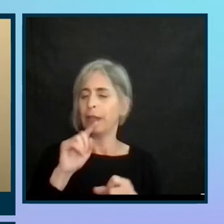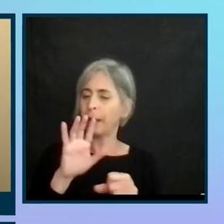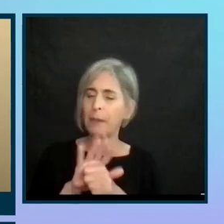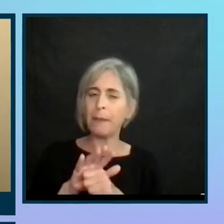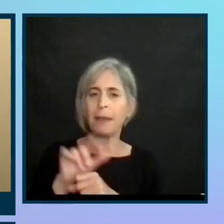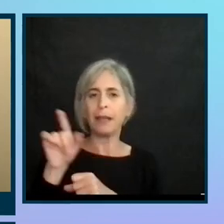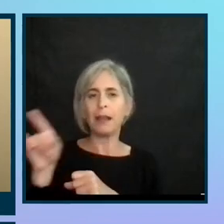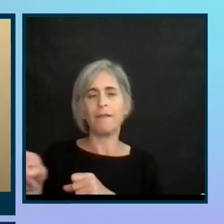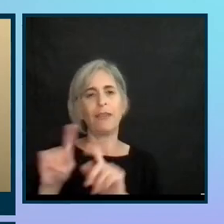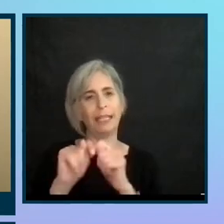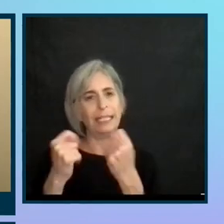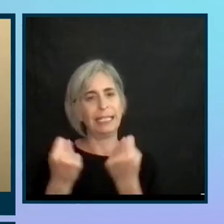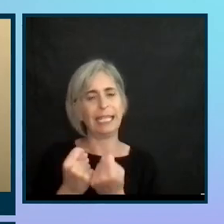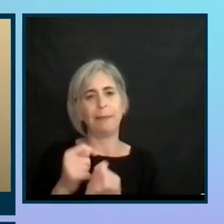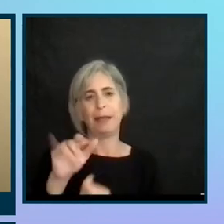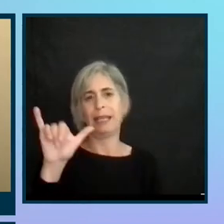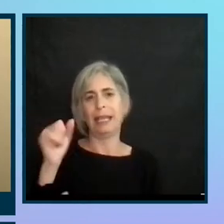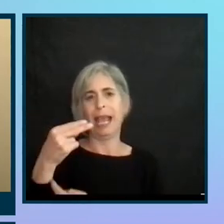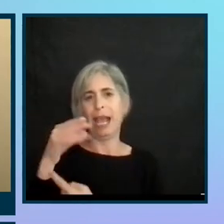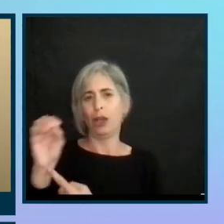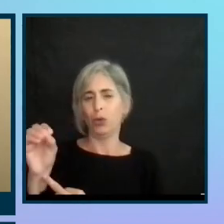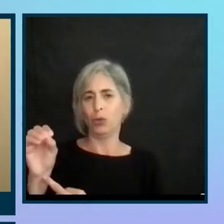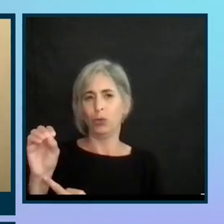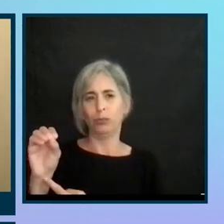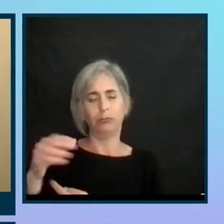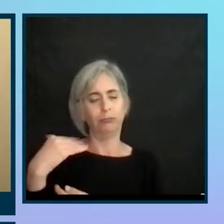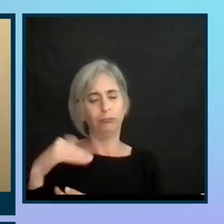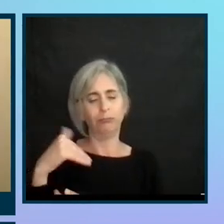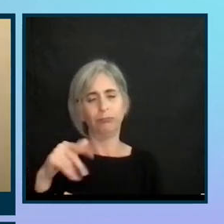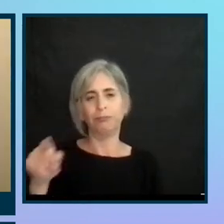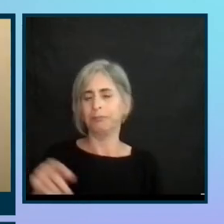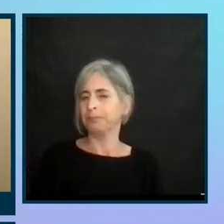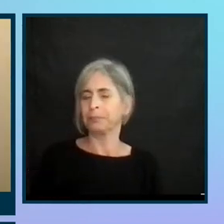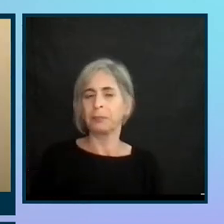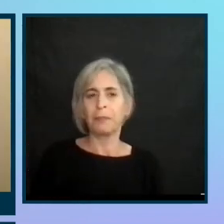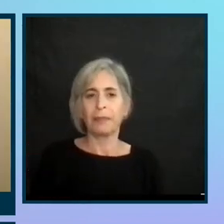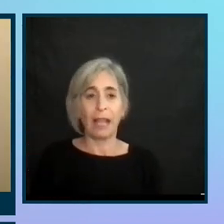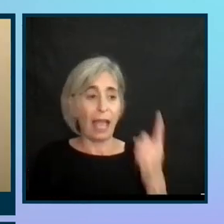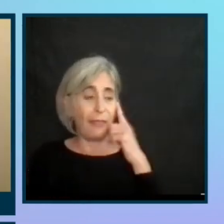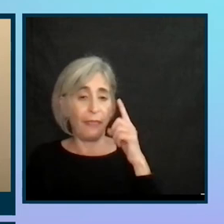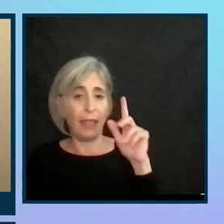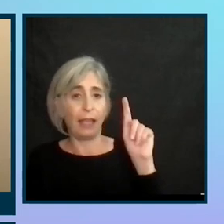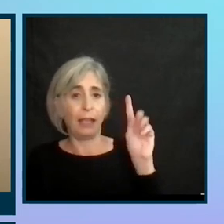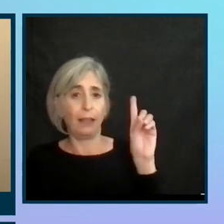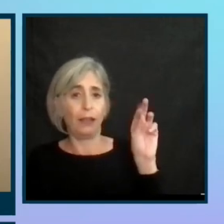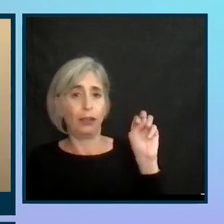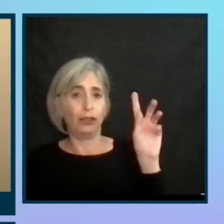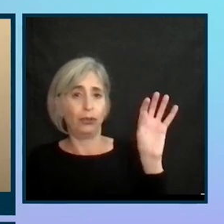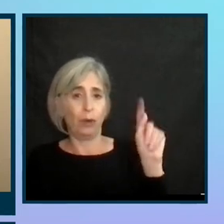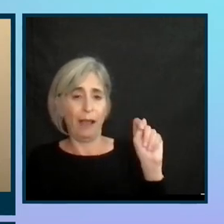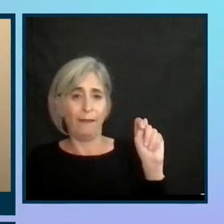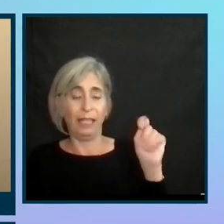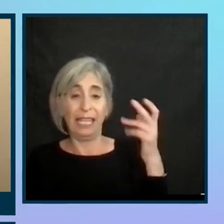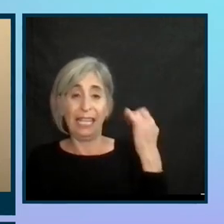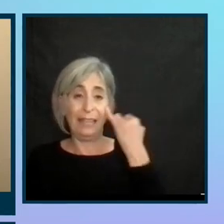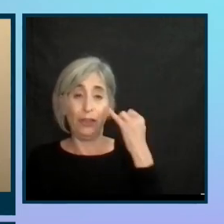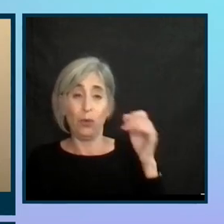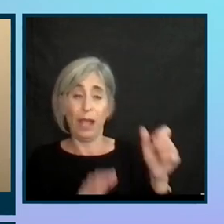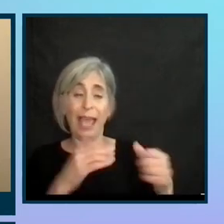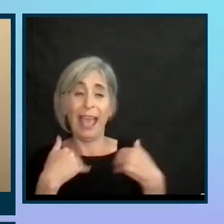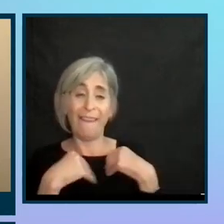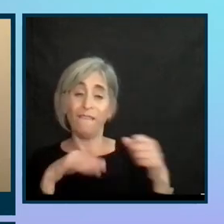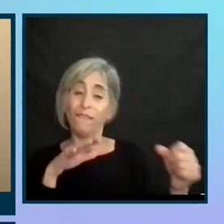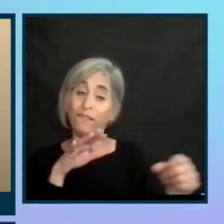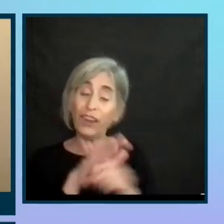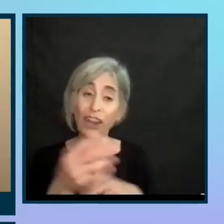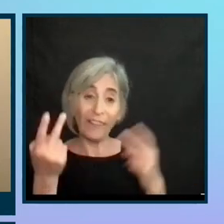Fantasy. I can't speak well enough about them. Yeah, I think the drafts are hard enough when you have full vision. So, mean, we want to